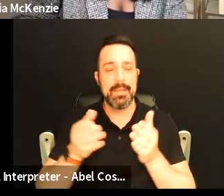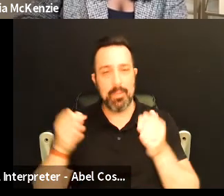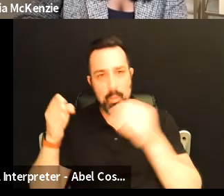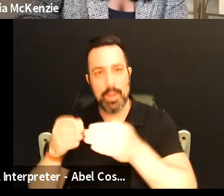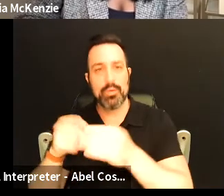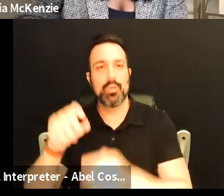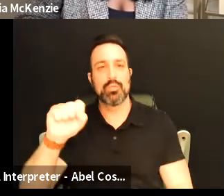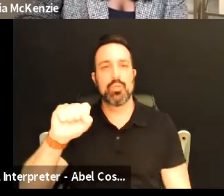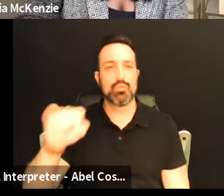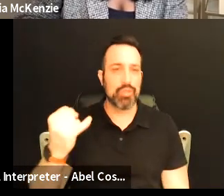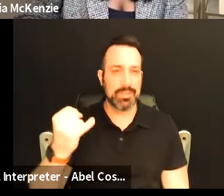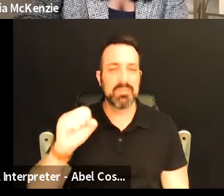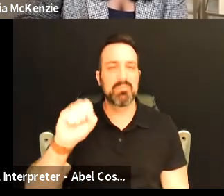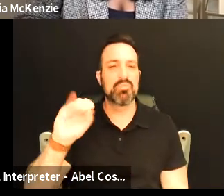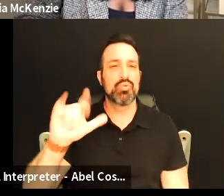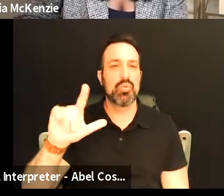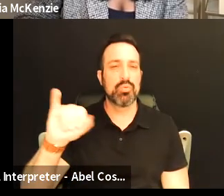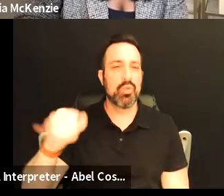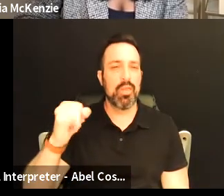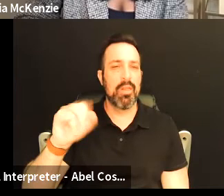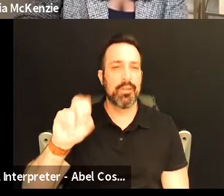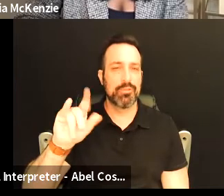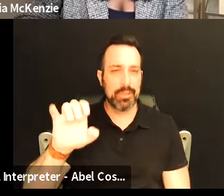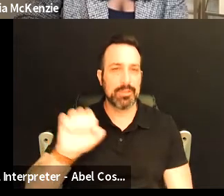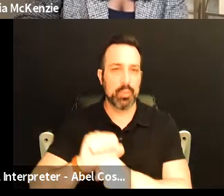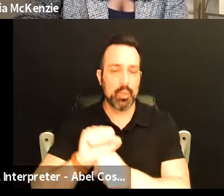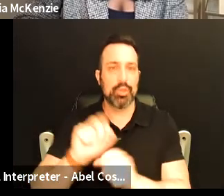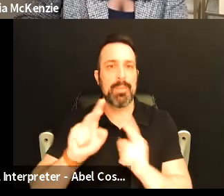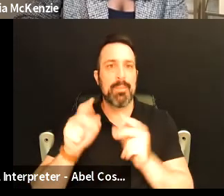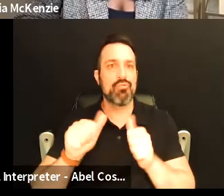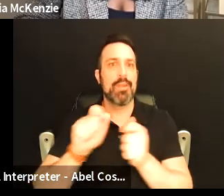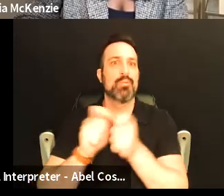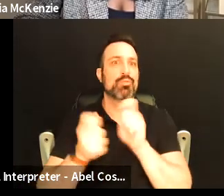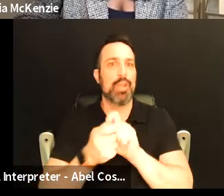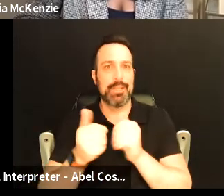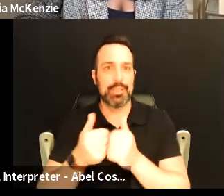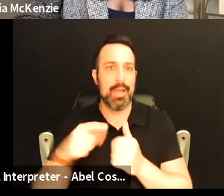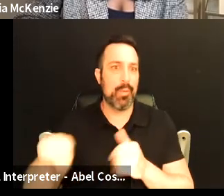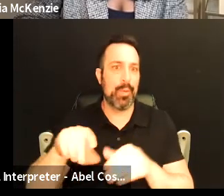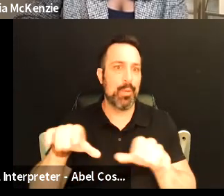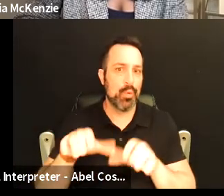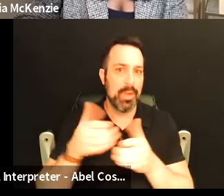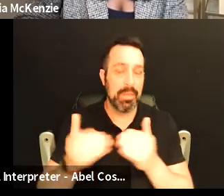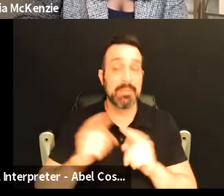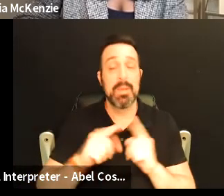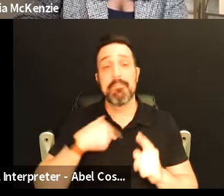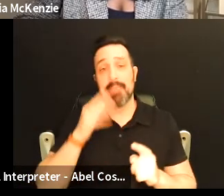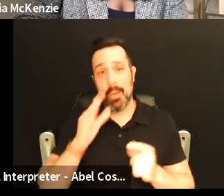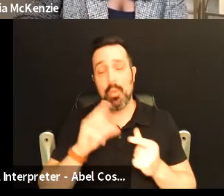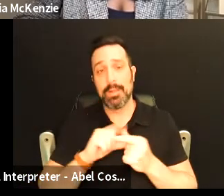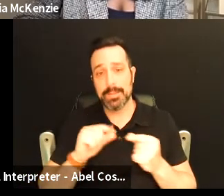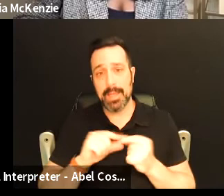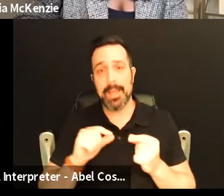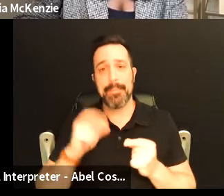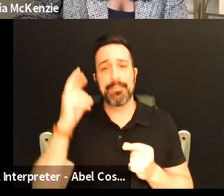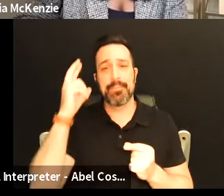um work and people were trying to change how they were doing things but what i will say is the